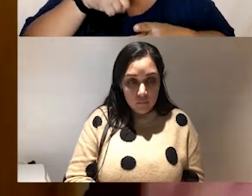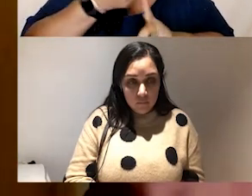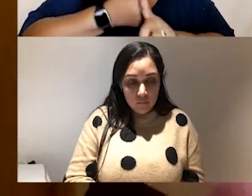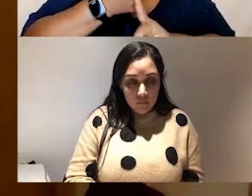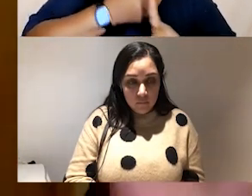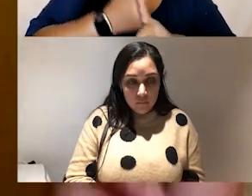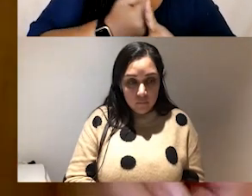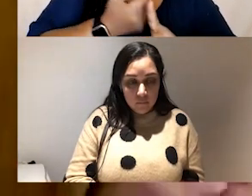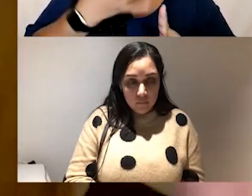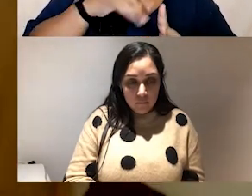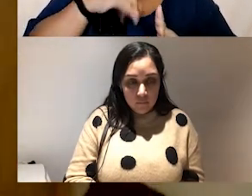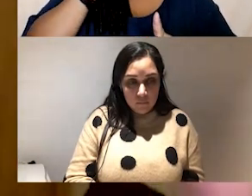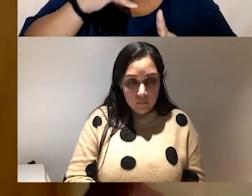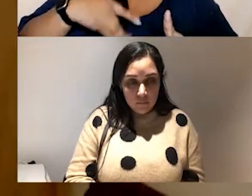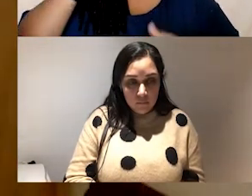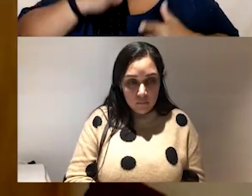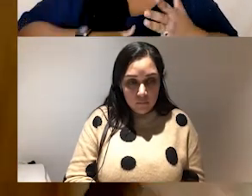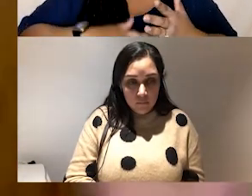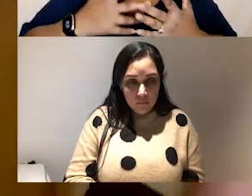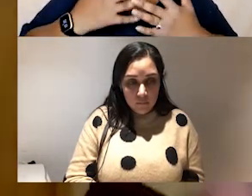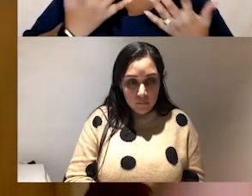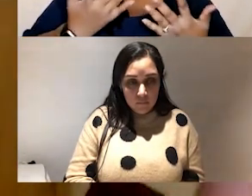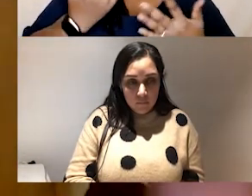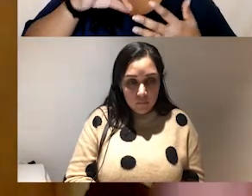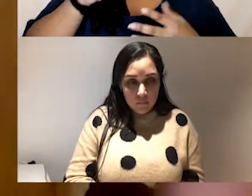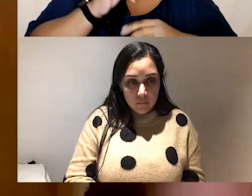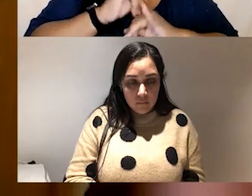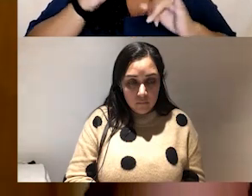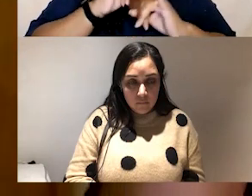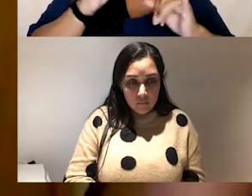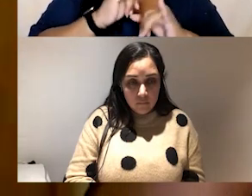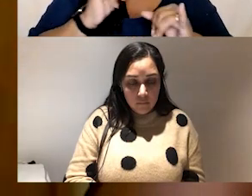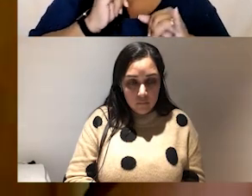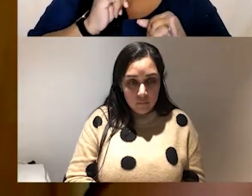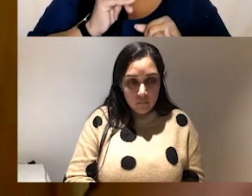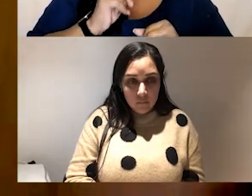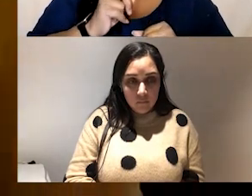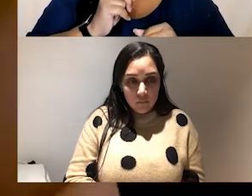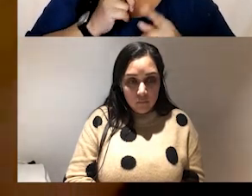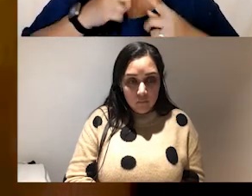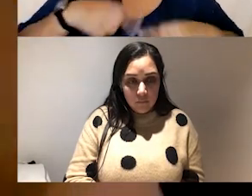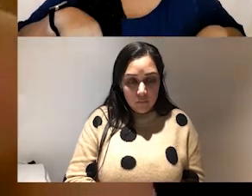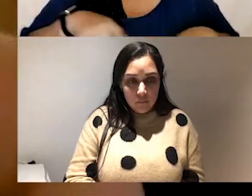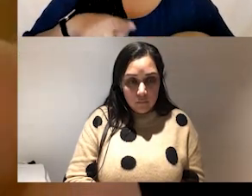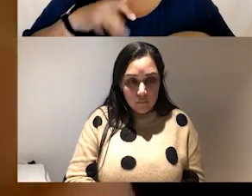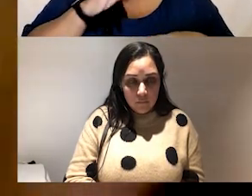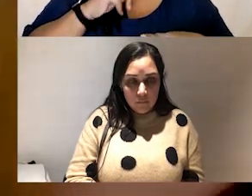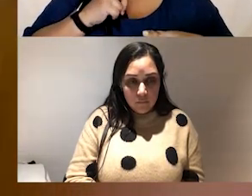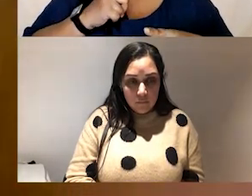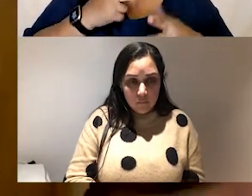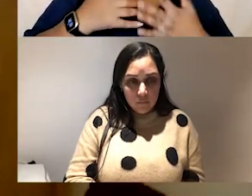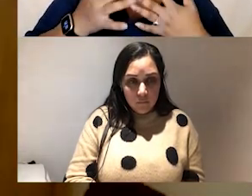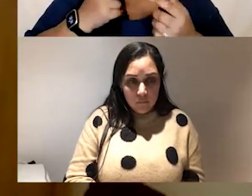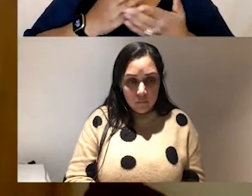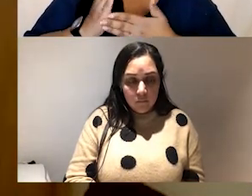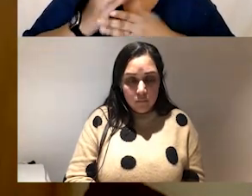coming from a place of lived experience a place of trauma and actually we will deal deal with it through activism before we